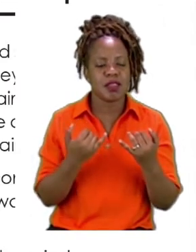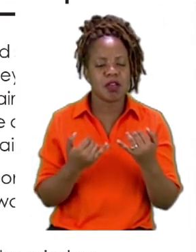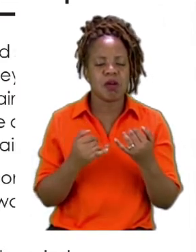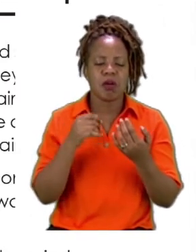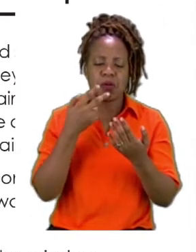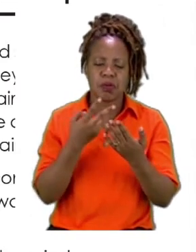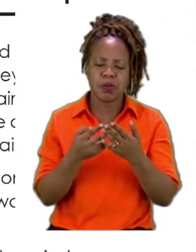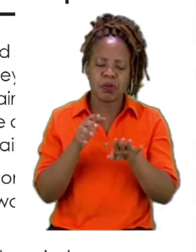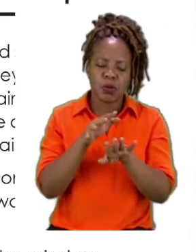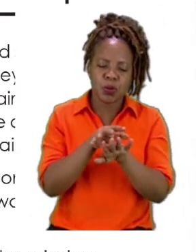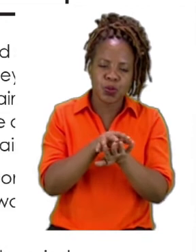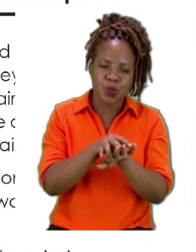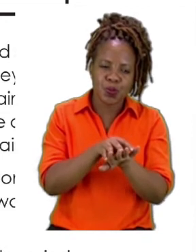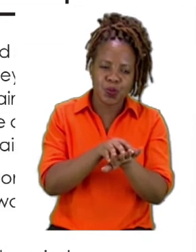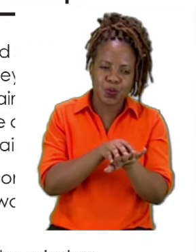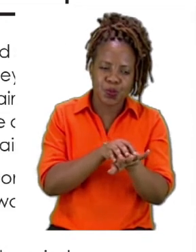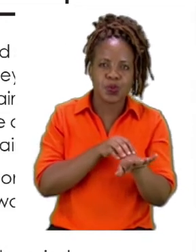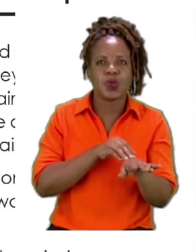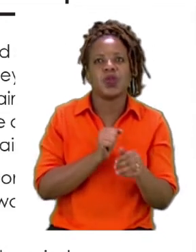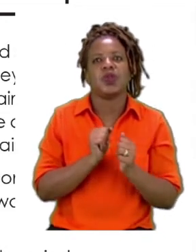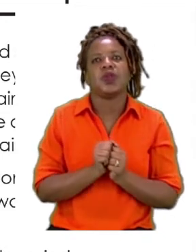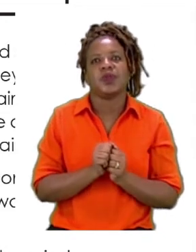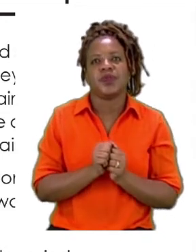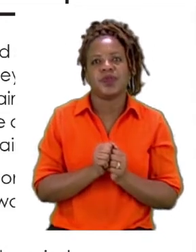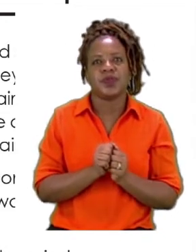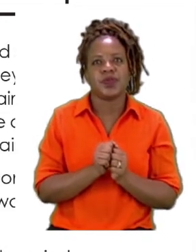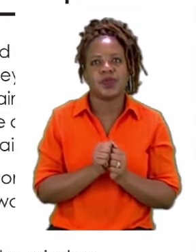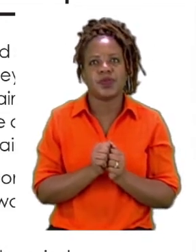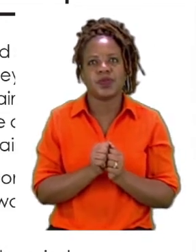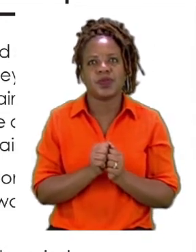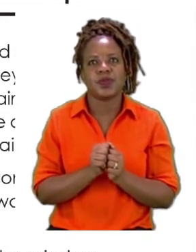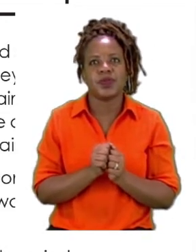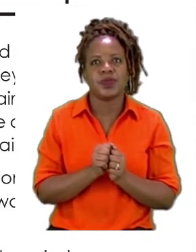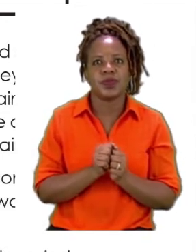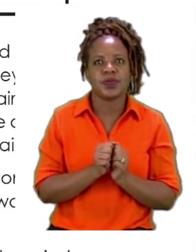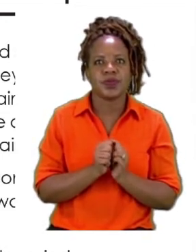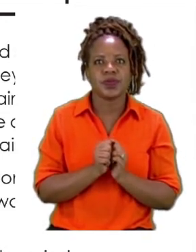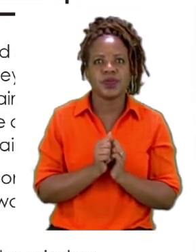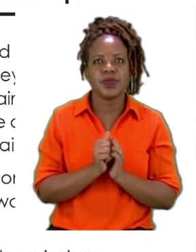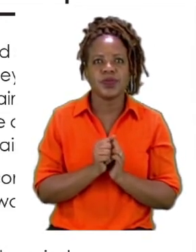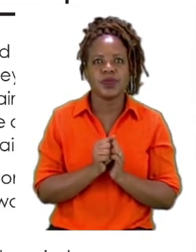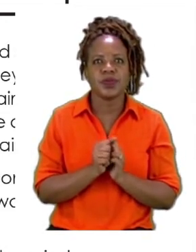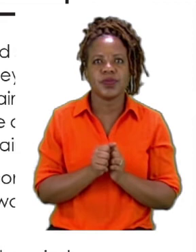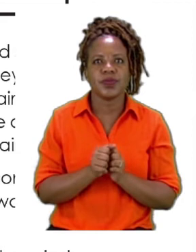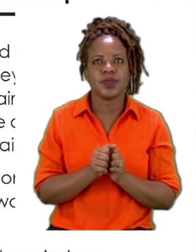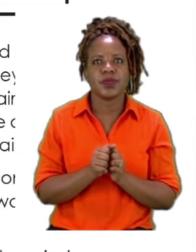so that you can try and find your answers. Let's start together at the title.